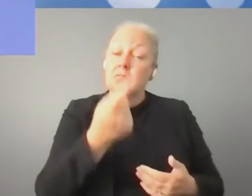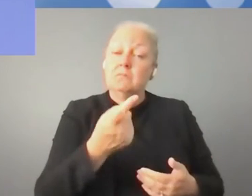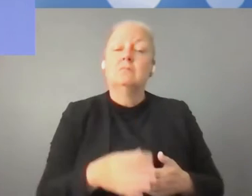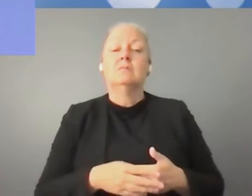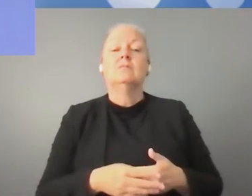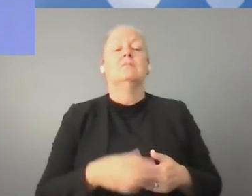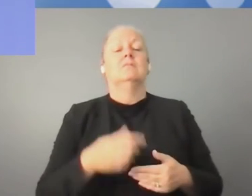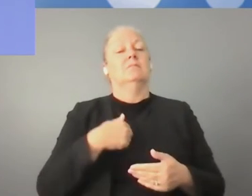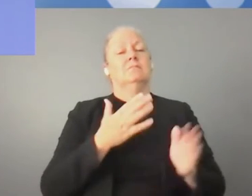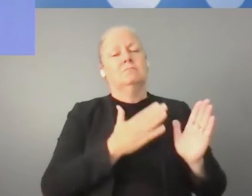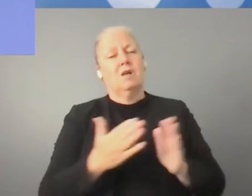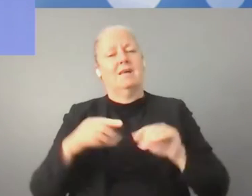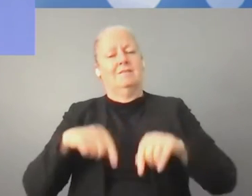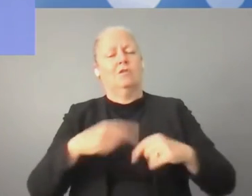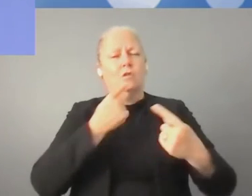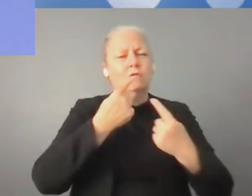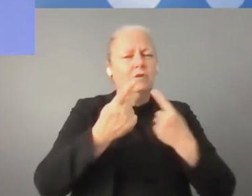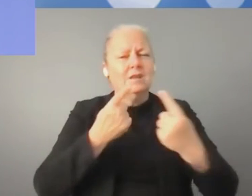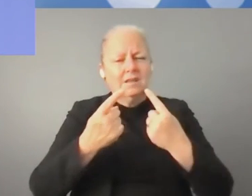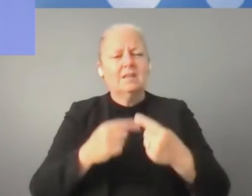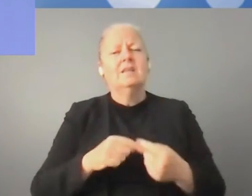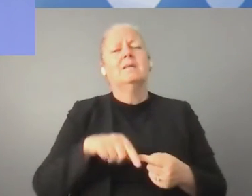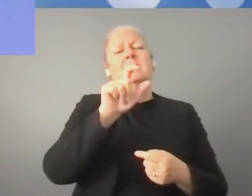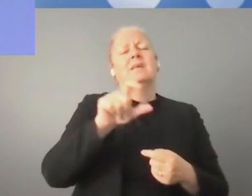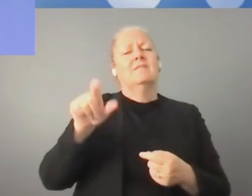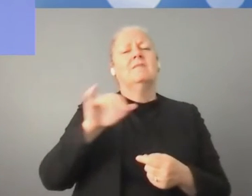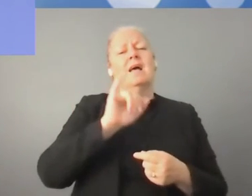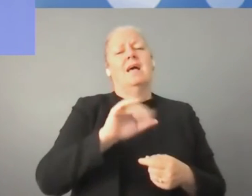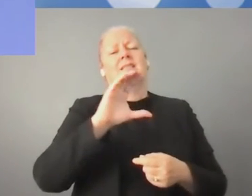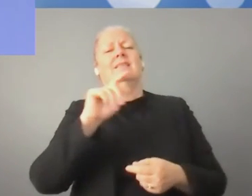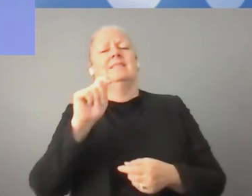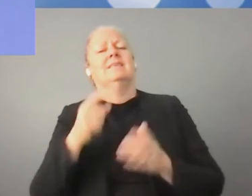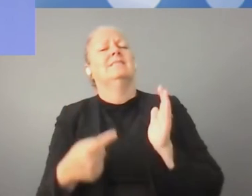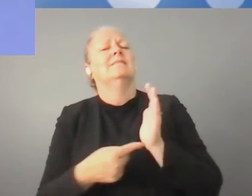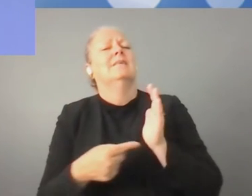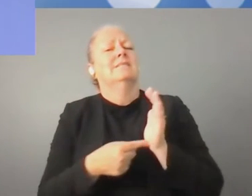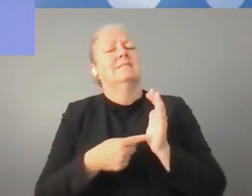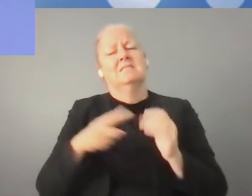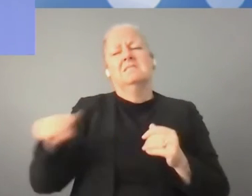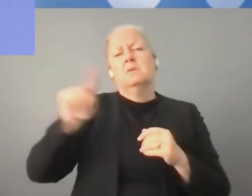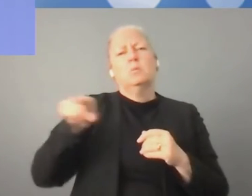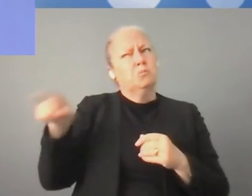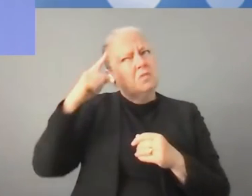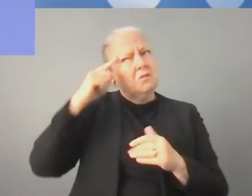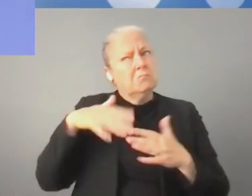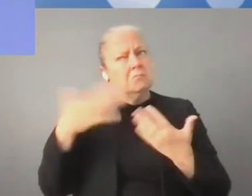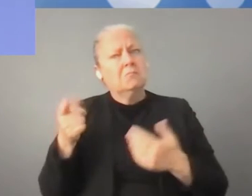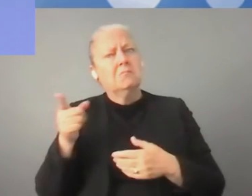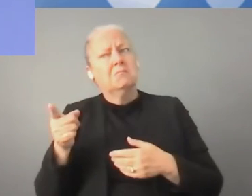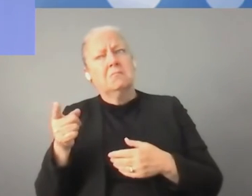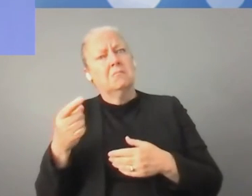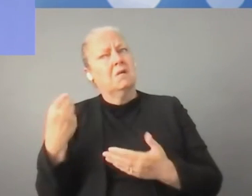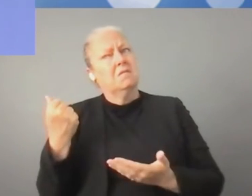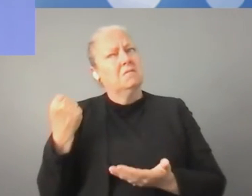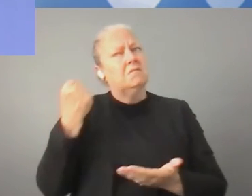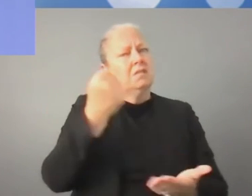conversation, people from the actual ICT sector what they think about funding in Latvia. And their answer was,